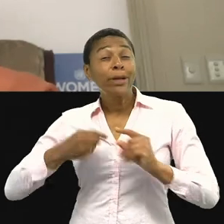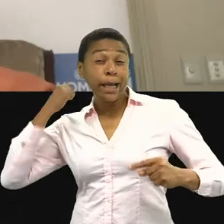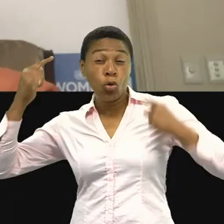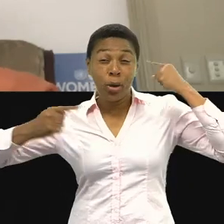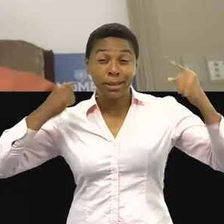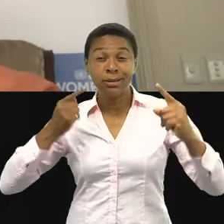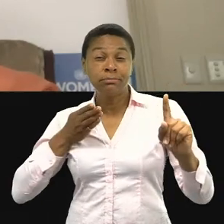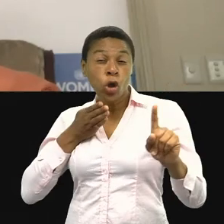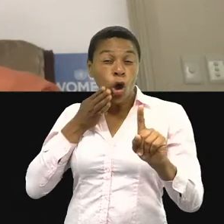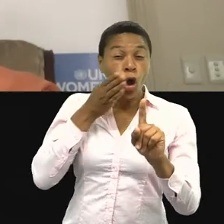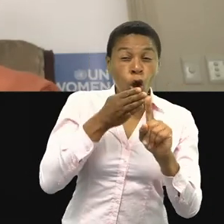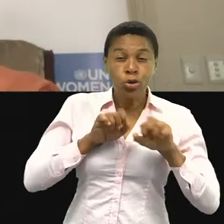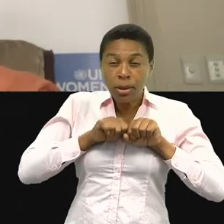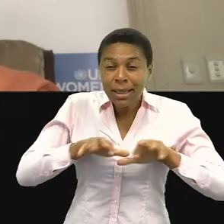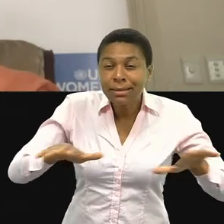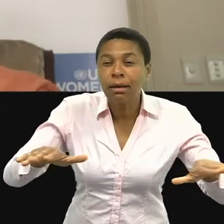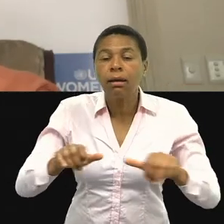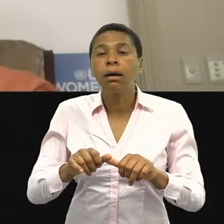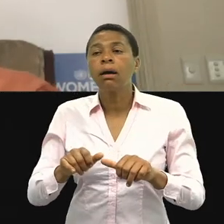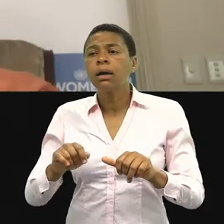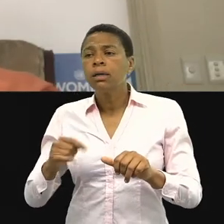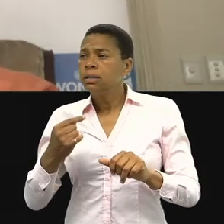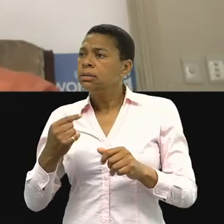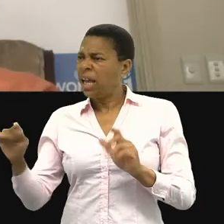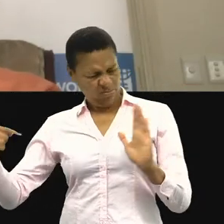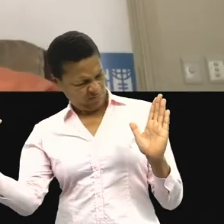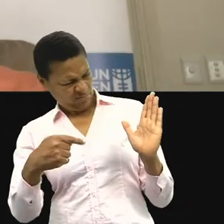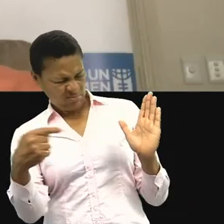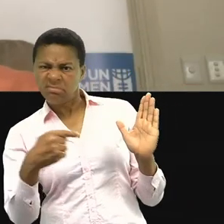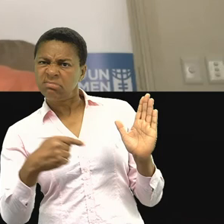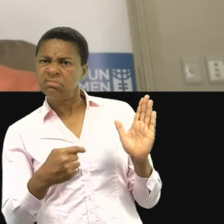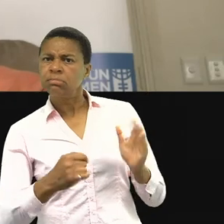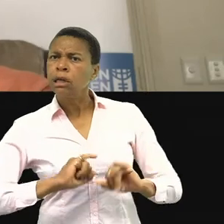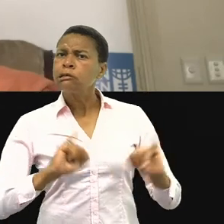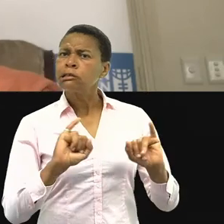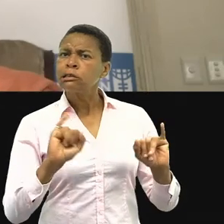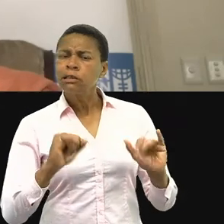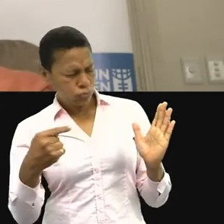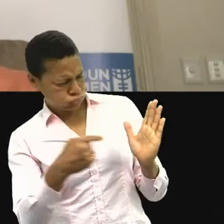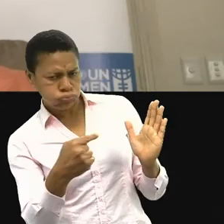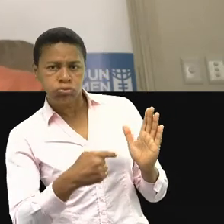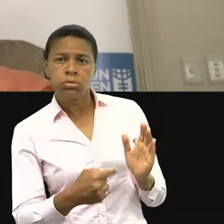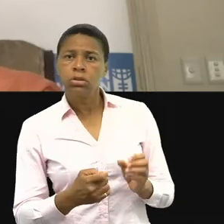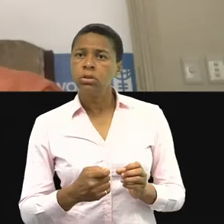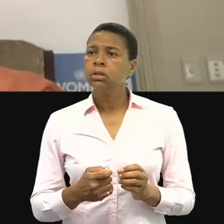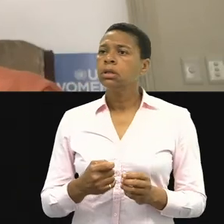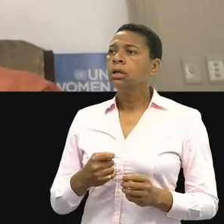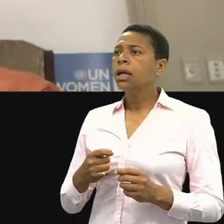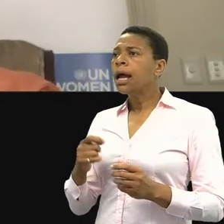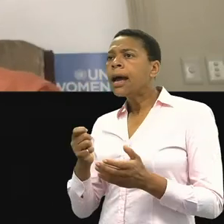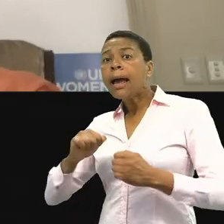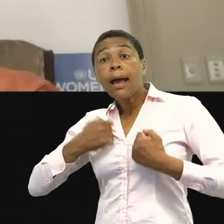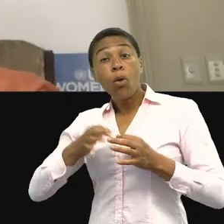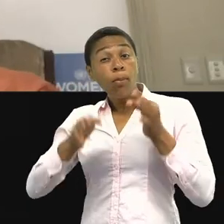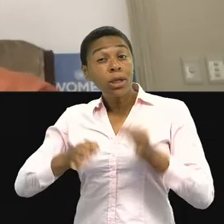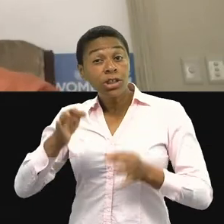media. Let's make sure that we highlight, and let's write to our elected representative and